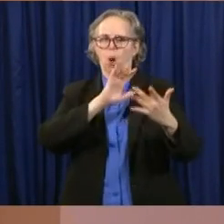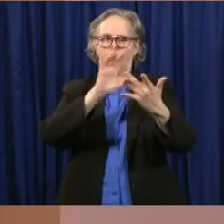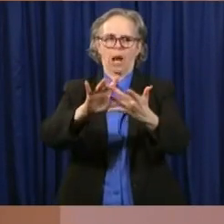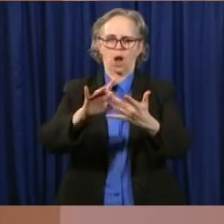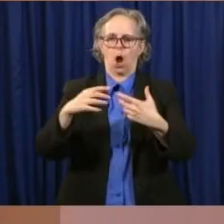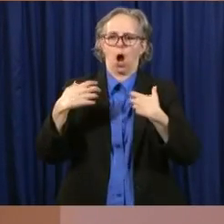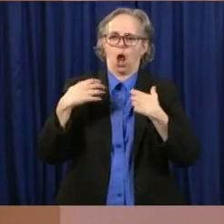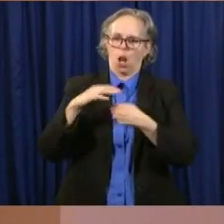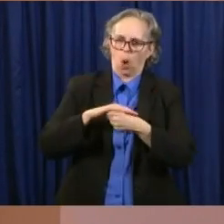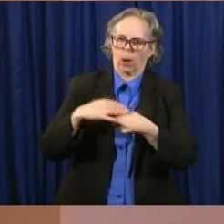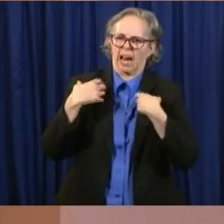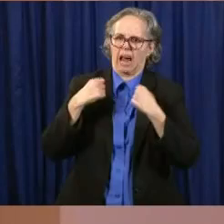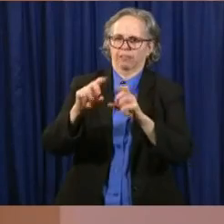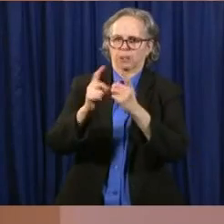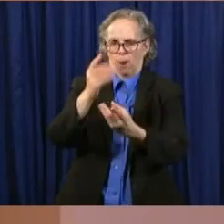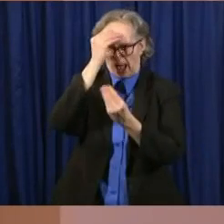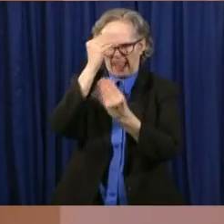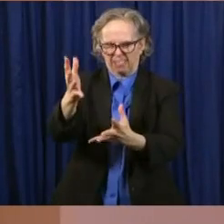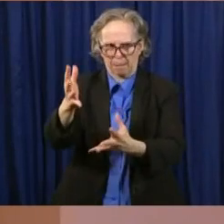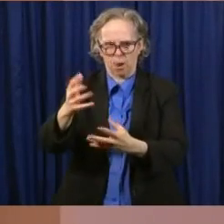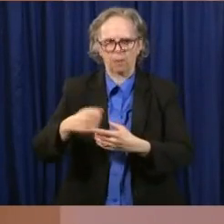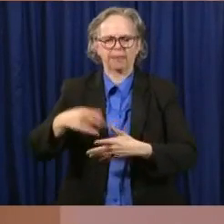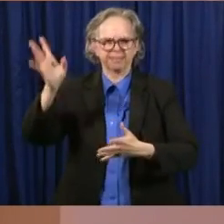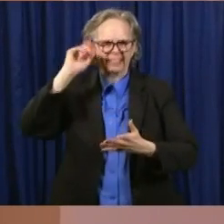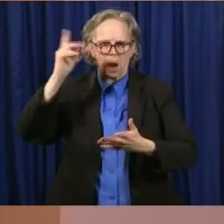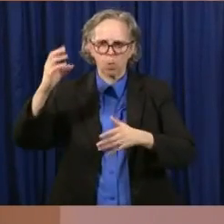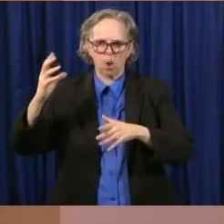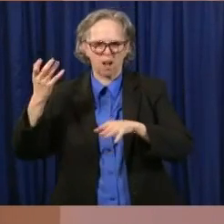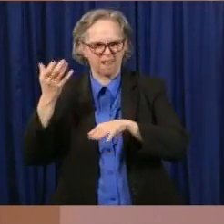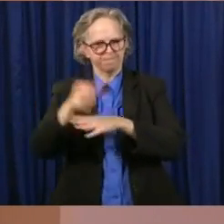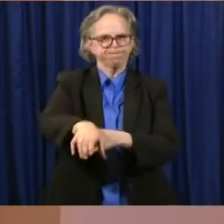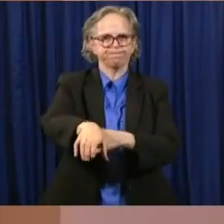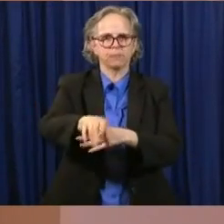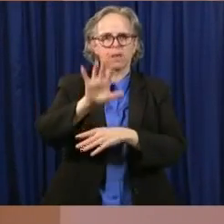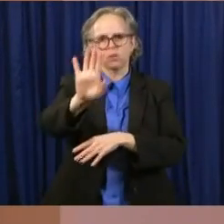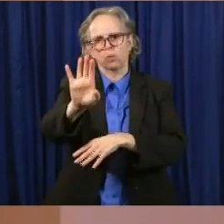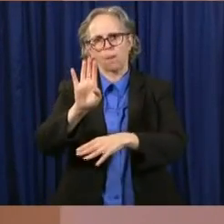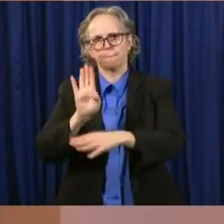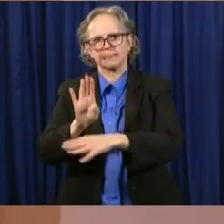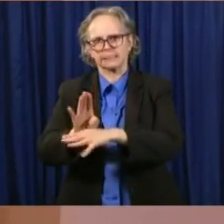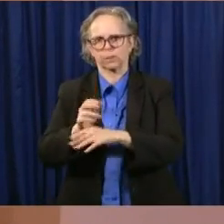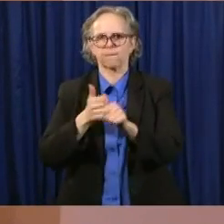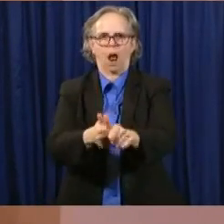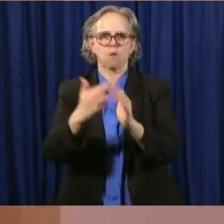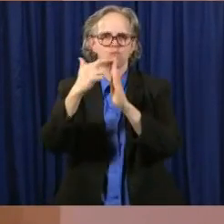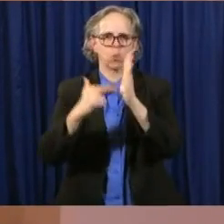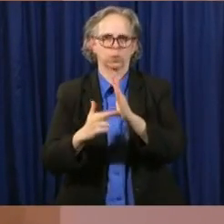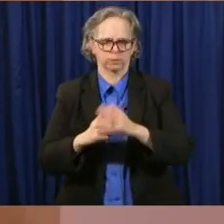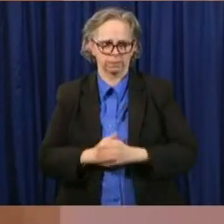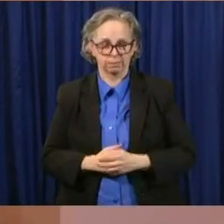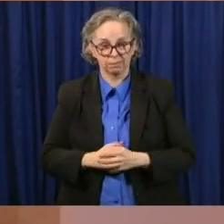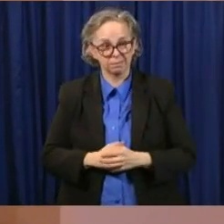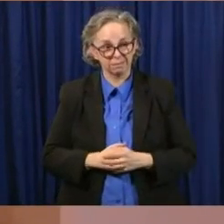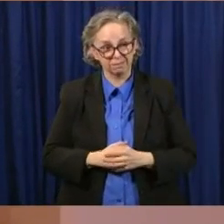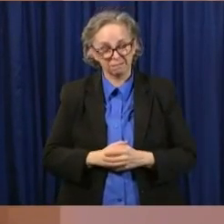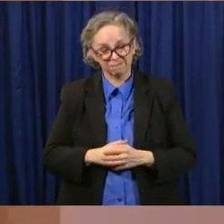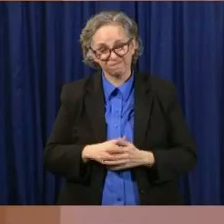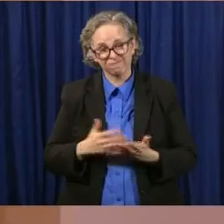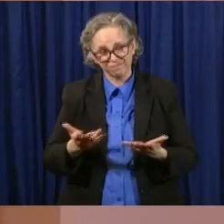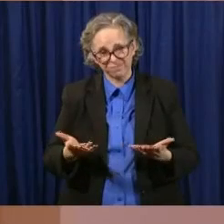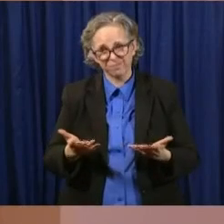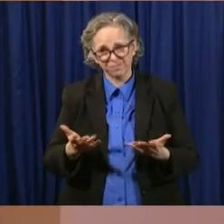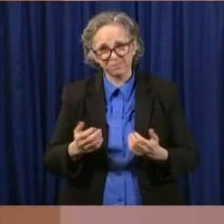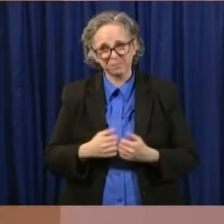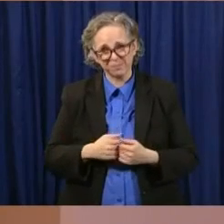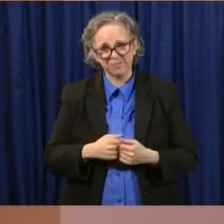enforce it. You know, in terms of how safe they should feel, I, I, I guess I can defer ultimately some of that to Dr.